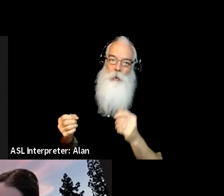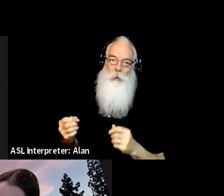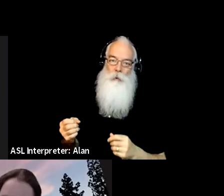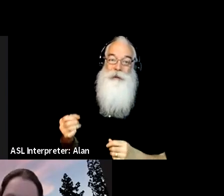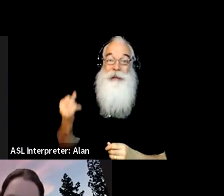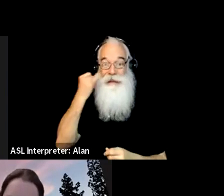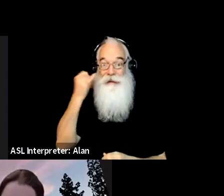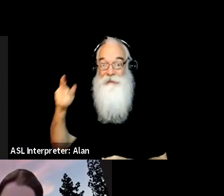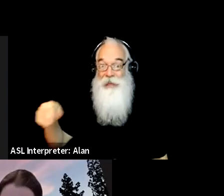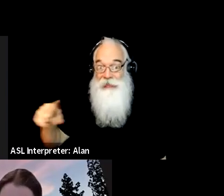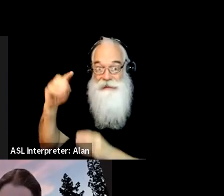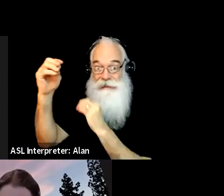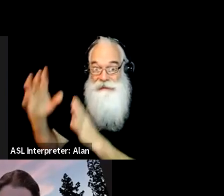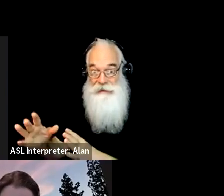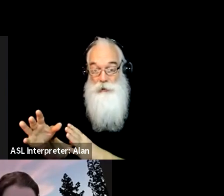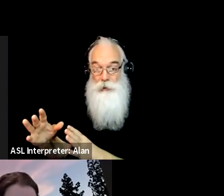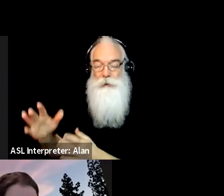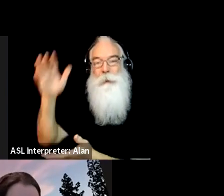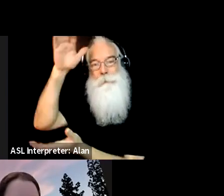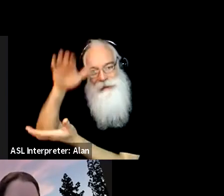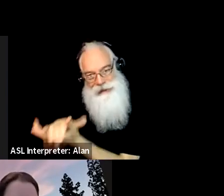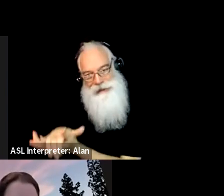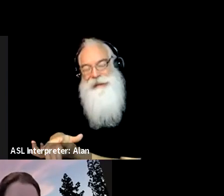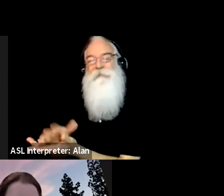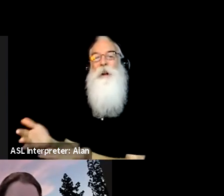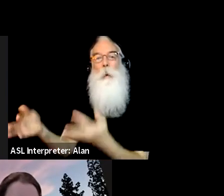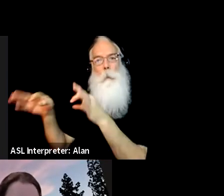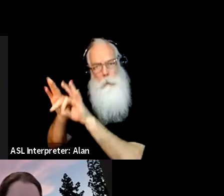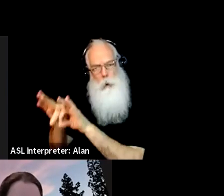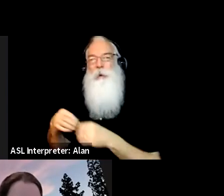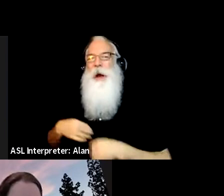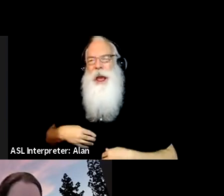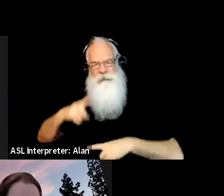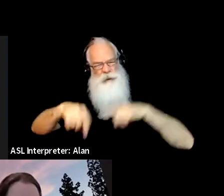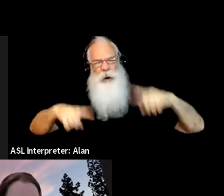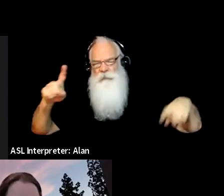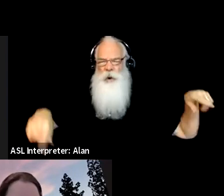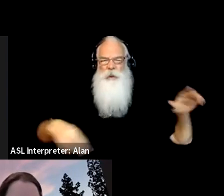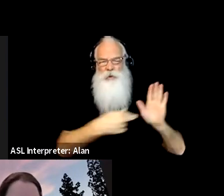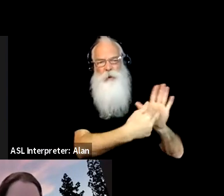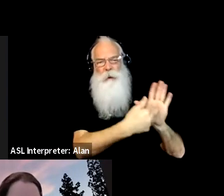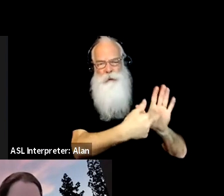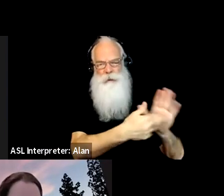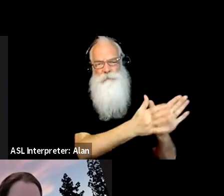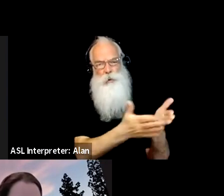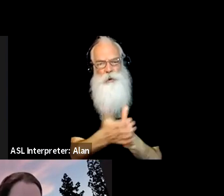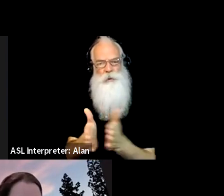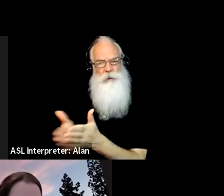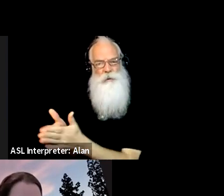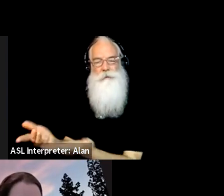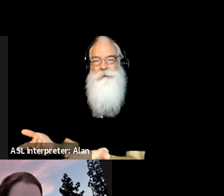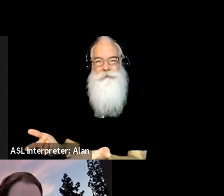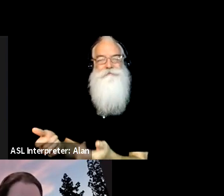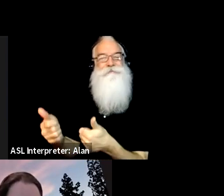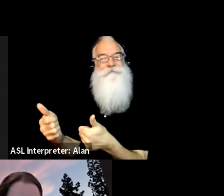believe in the importance of representation. And, um, and when that, where that is not true, and there's a diverse, you